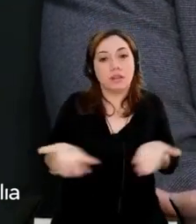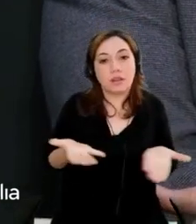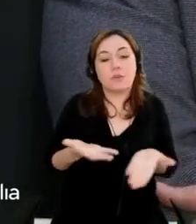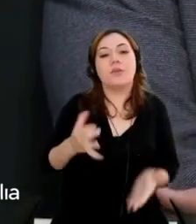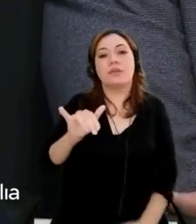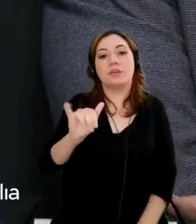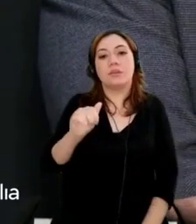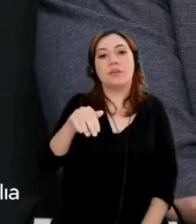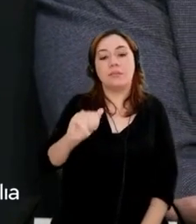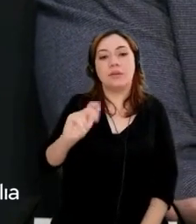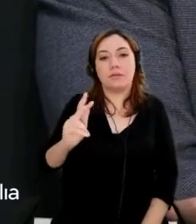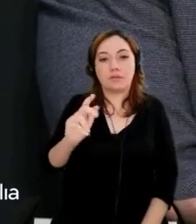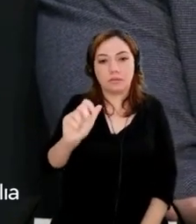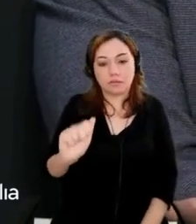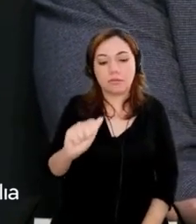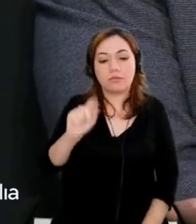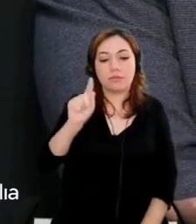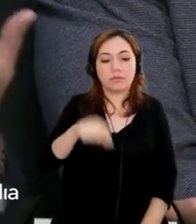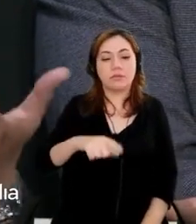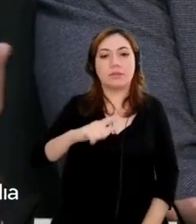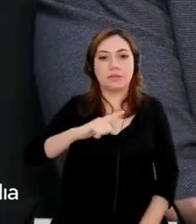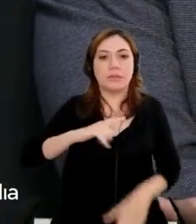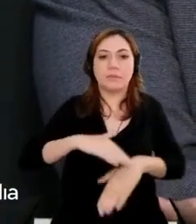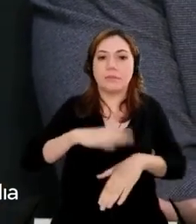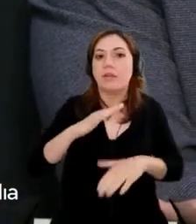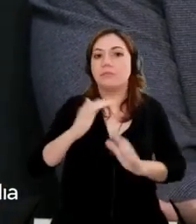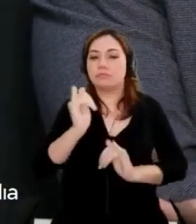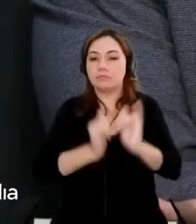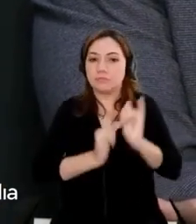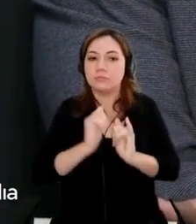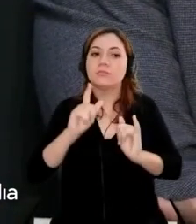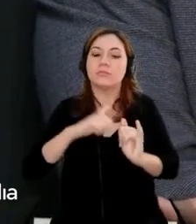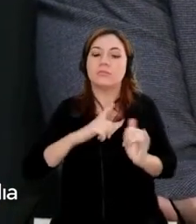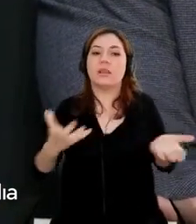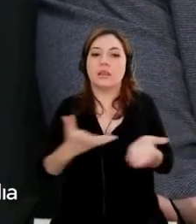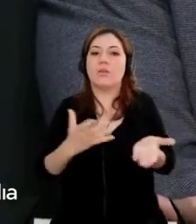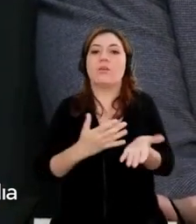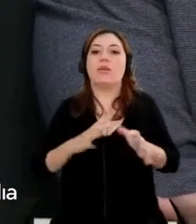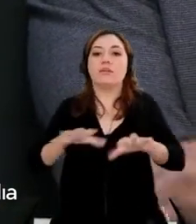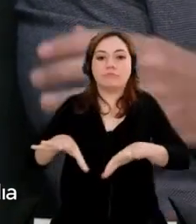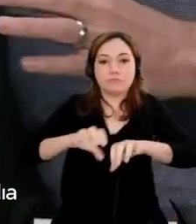the automotive industry now embracing this AI transformation.